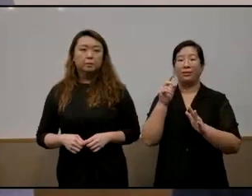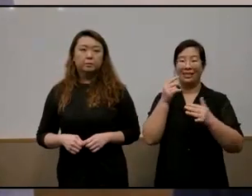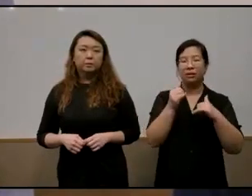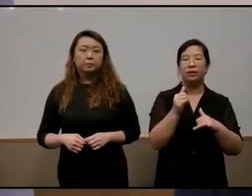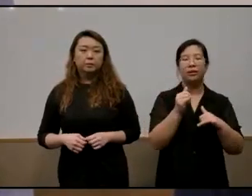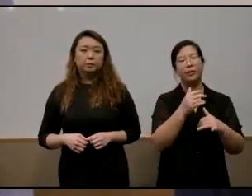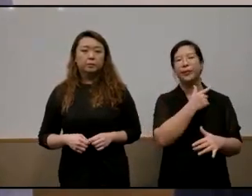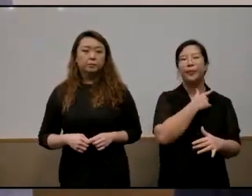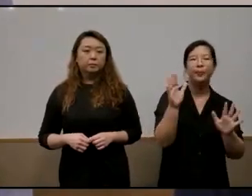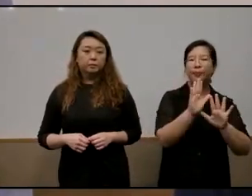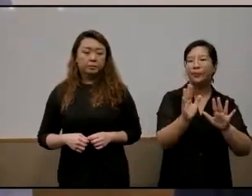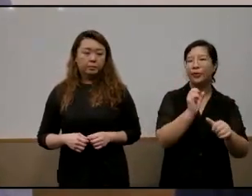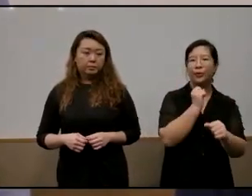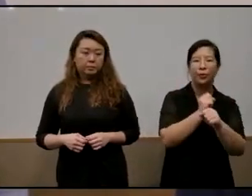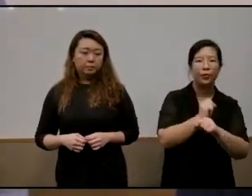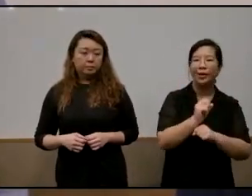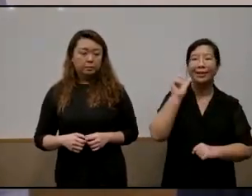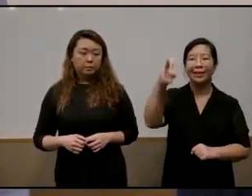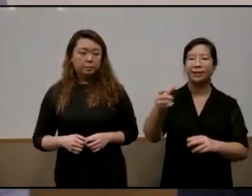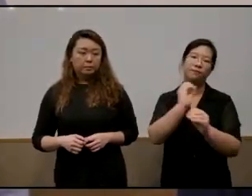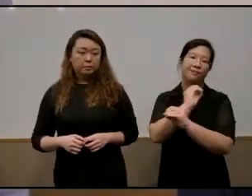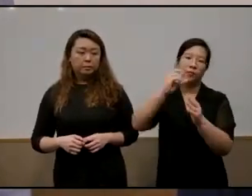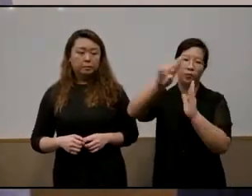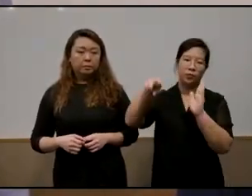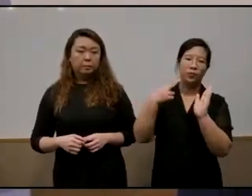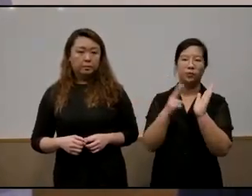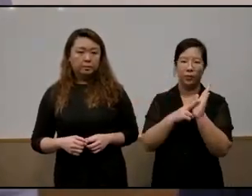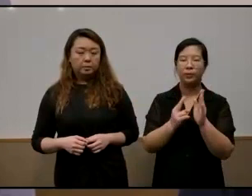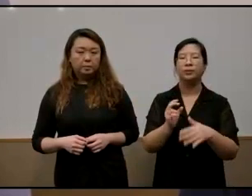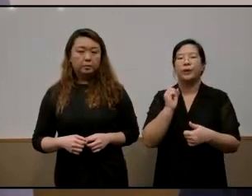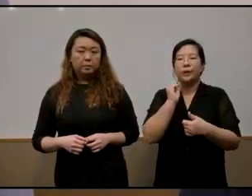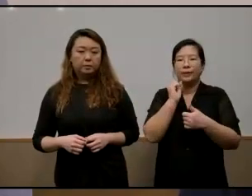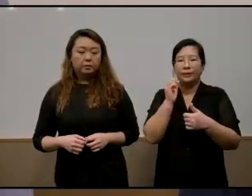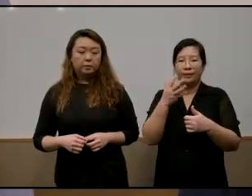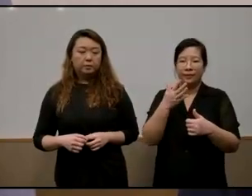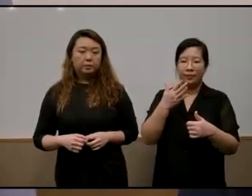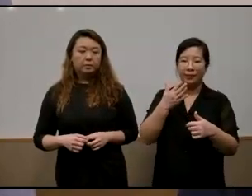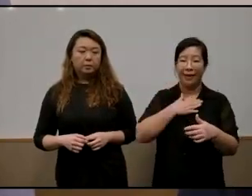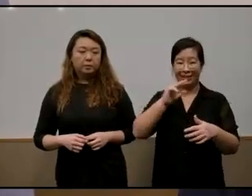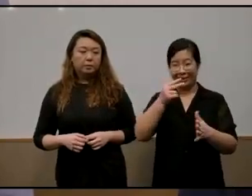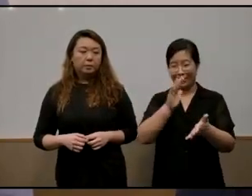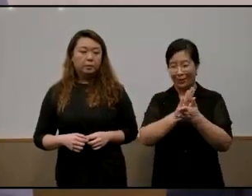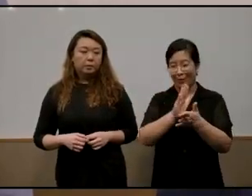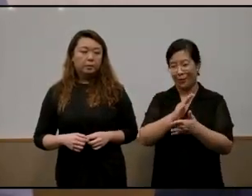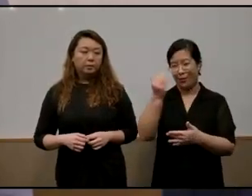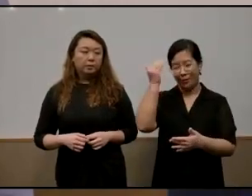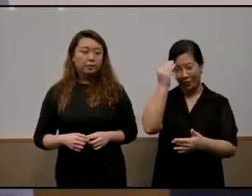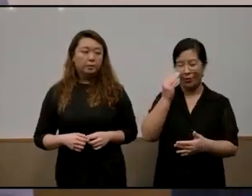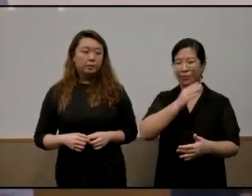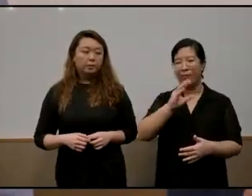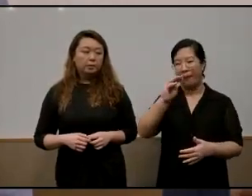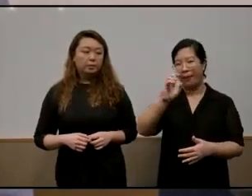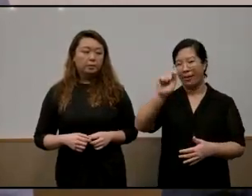even have that role so what you have will be taken from you as well you see my third school was a methodist school so they just reinforced it further